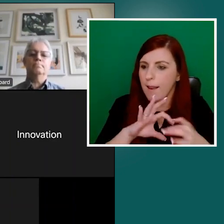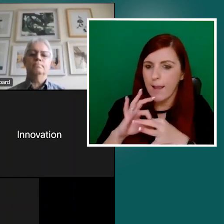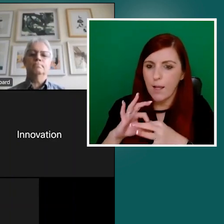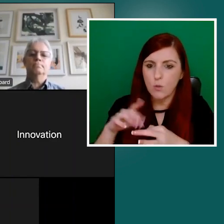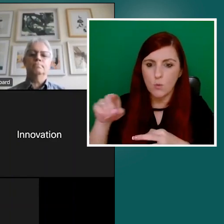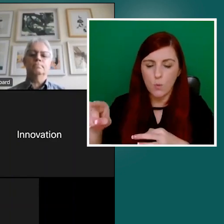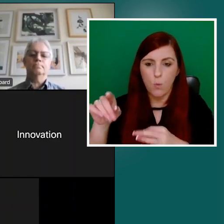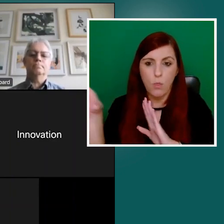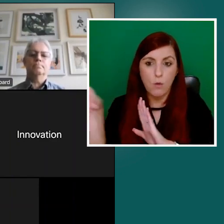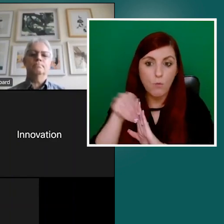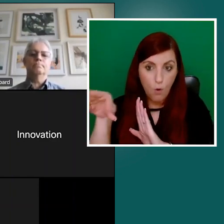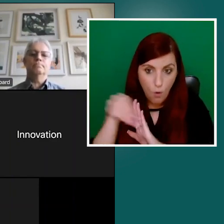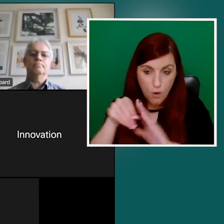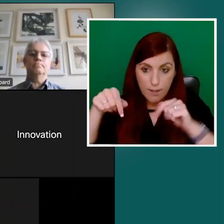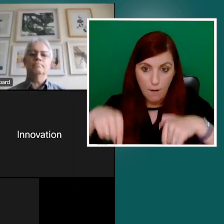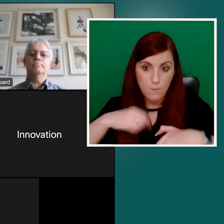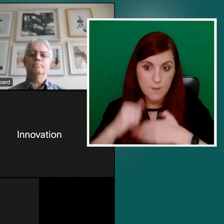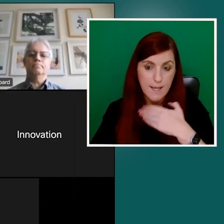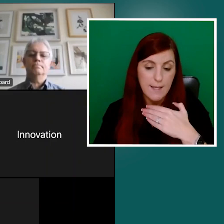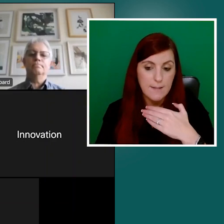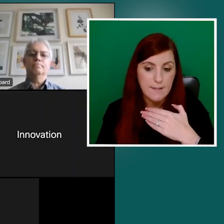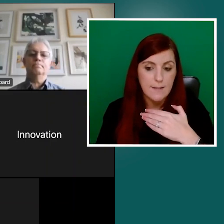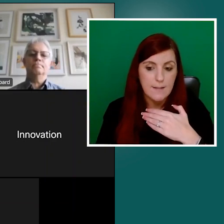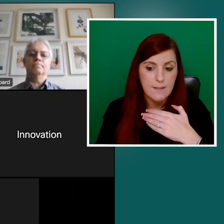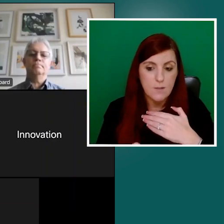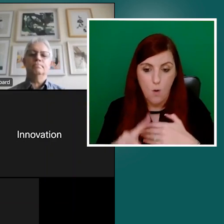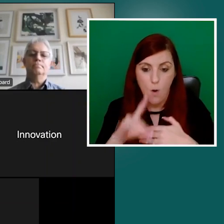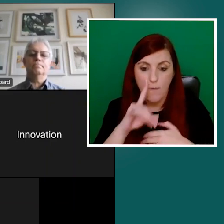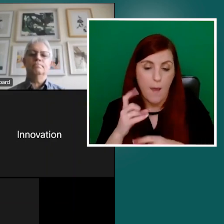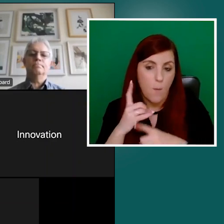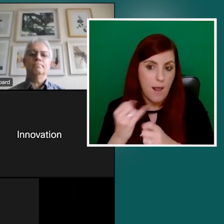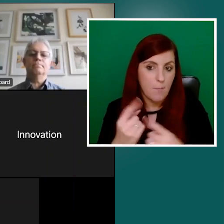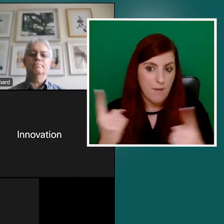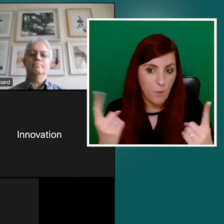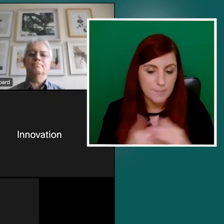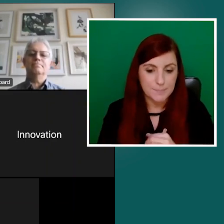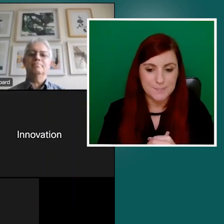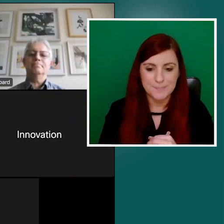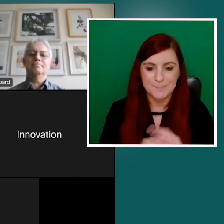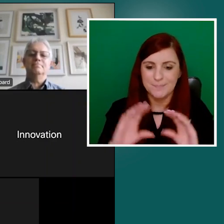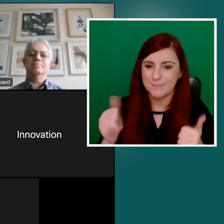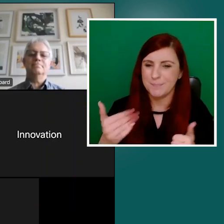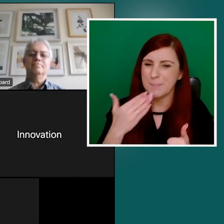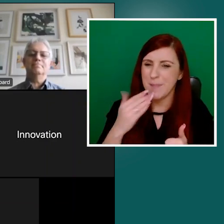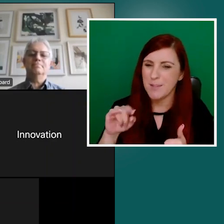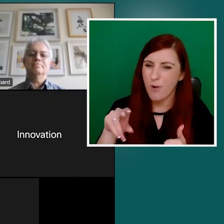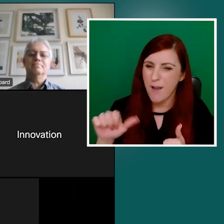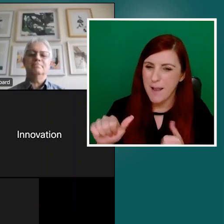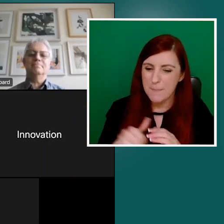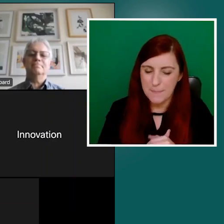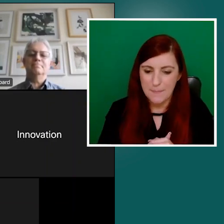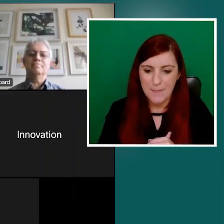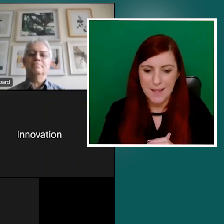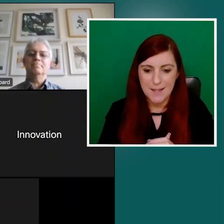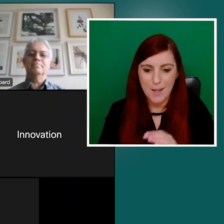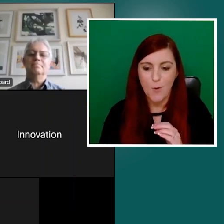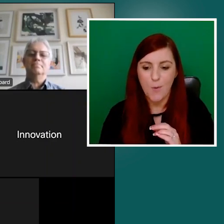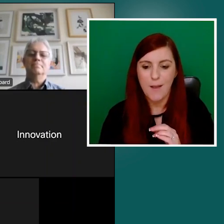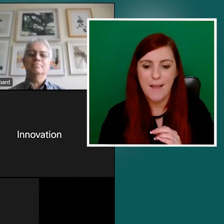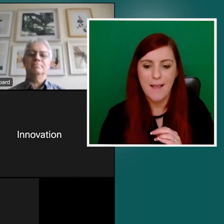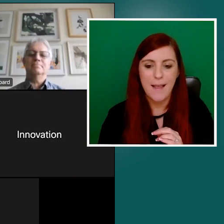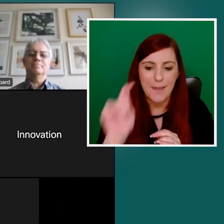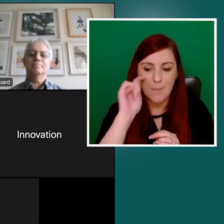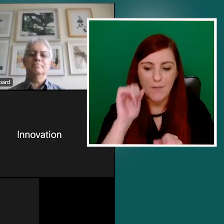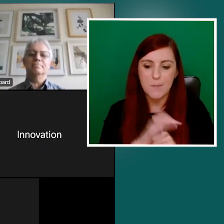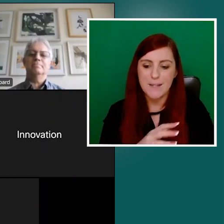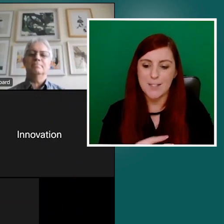helps everyone. Great. Thanks Nora. Yes. It would be deeply disappointing after I see the, uh, there are several people came in on the chat line knowing when can we get it? So